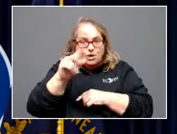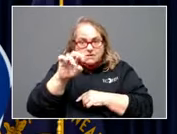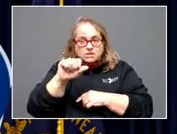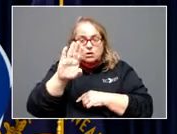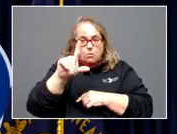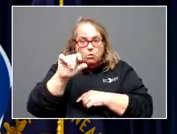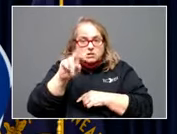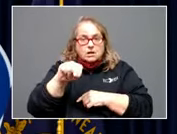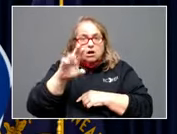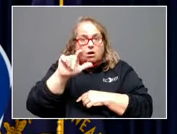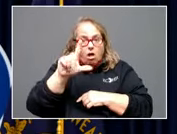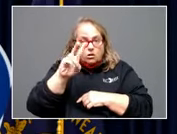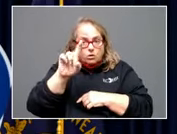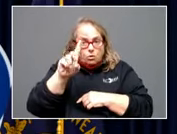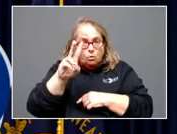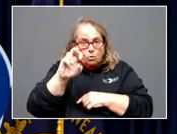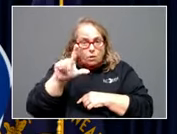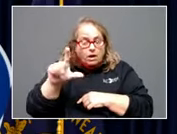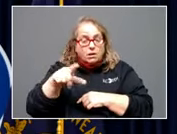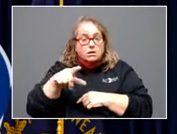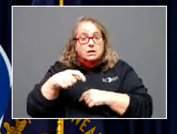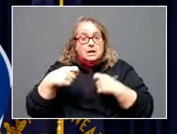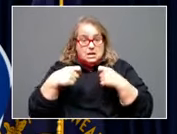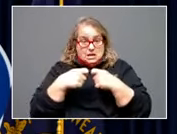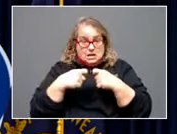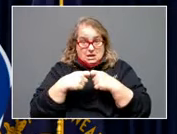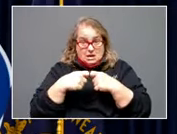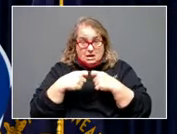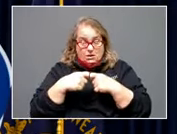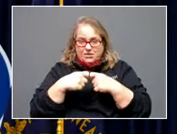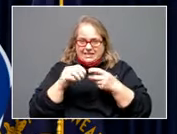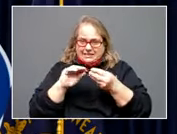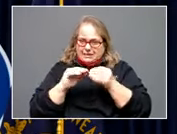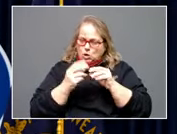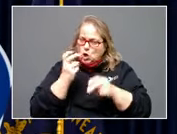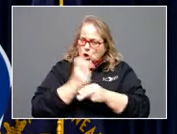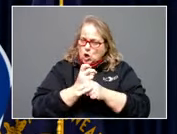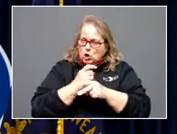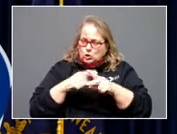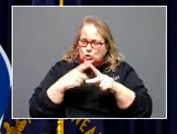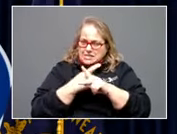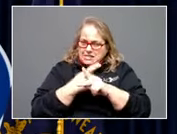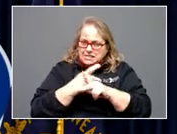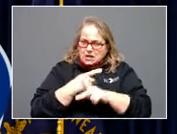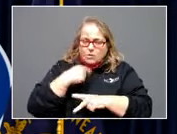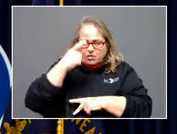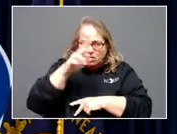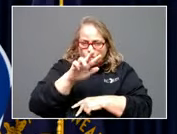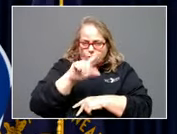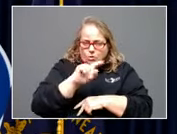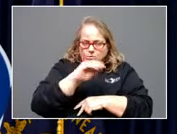and LaRue. had to get up. Power, the numbers are very difficult to calculate. We believe 31% of Graves County is still out.